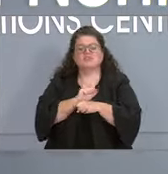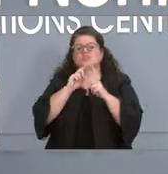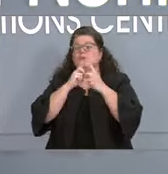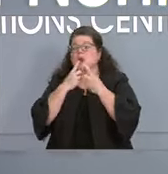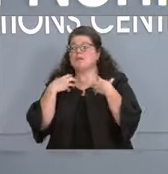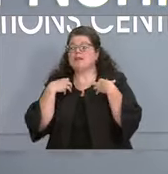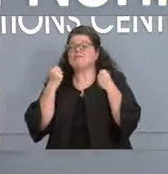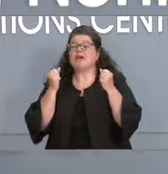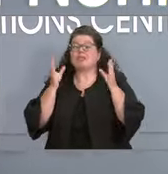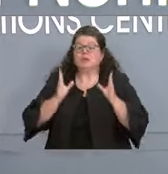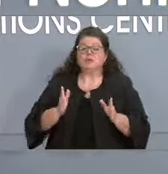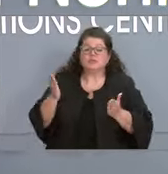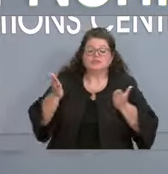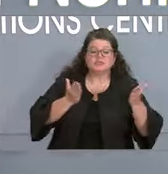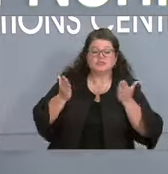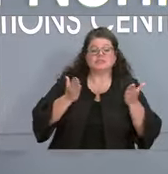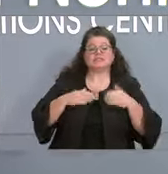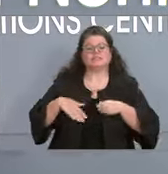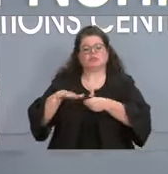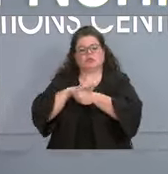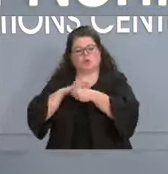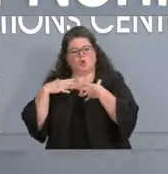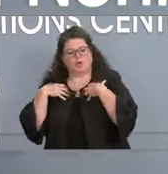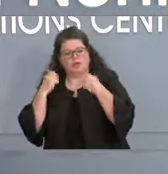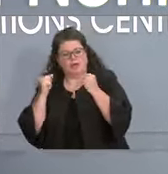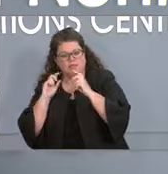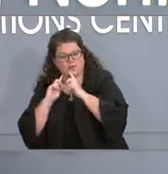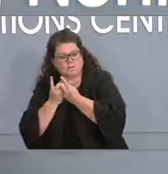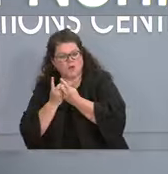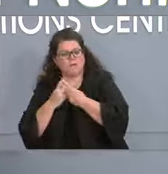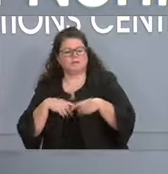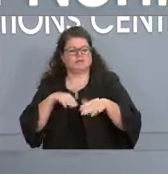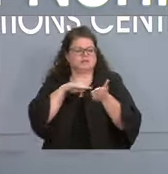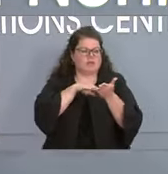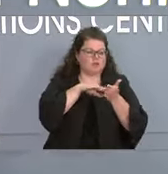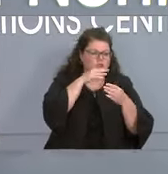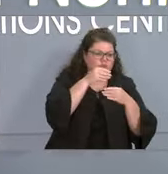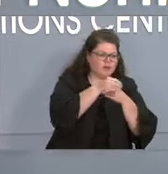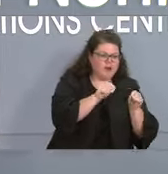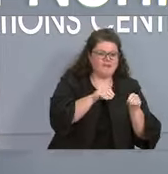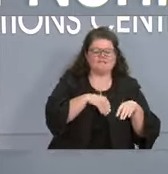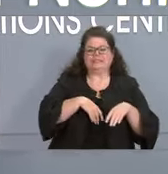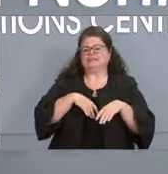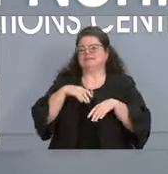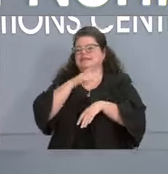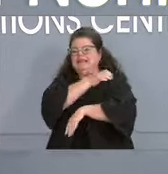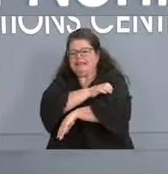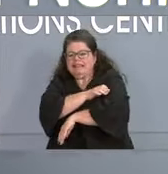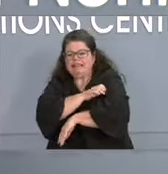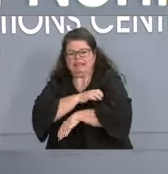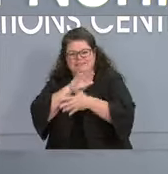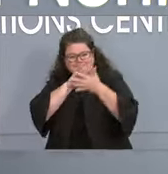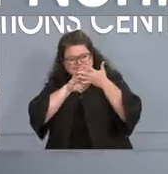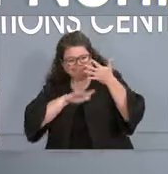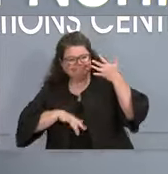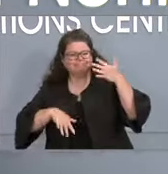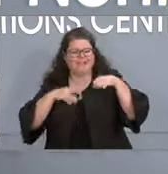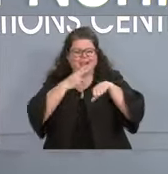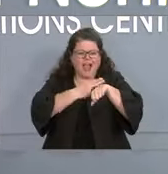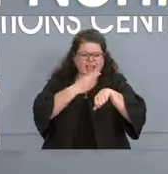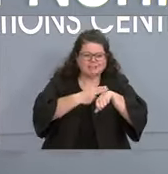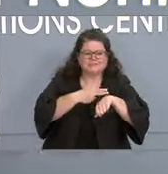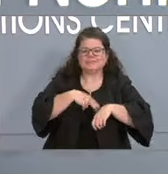Services, as well as local health departments, doctors' offices, clinics, faith leaders, hospitals, pharmacies,